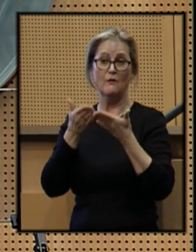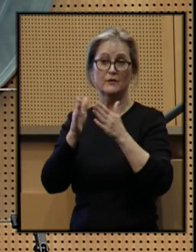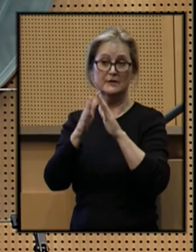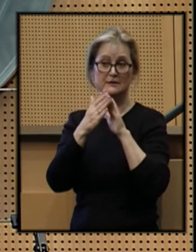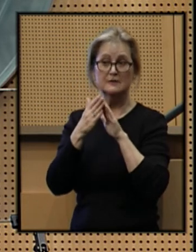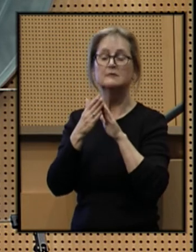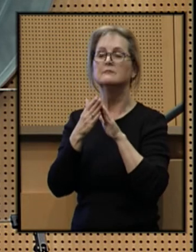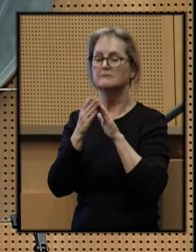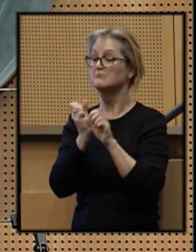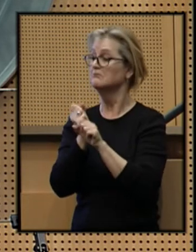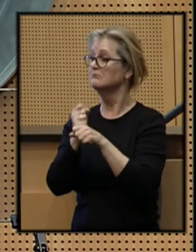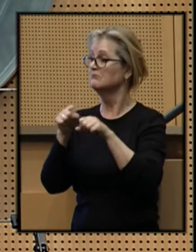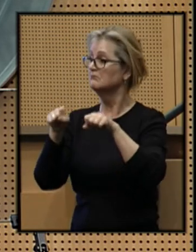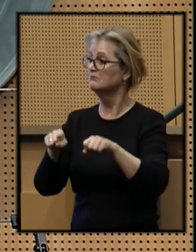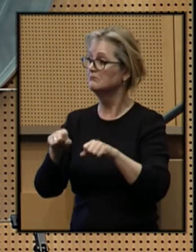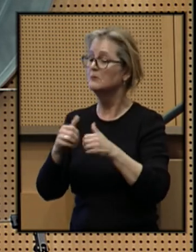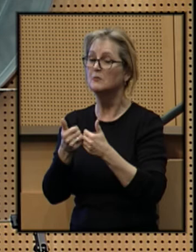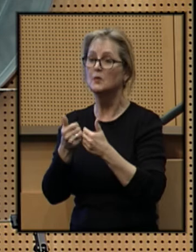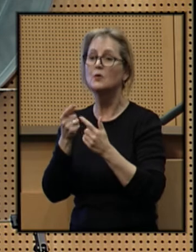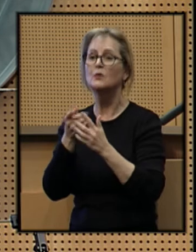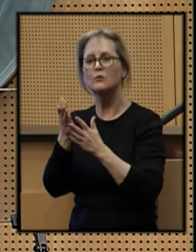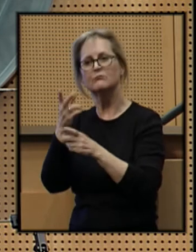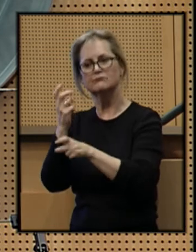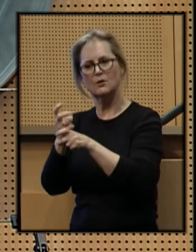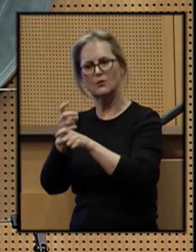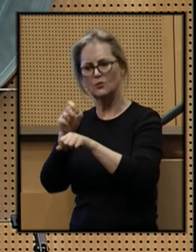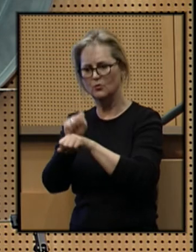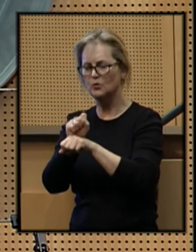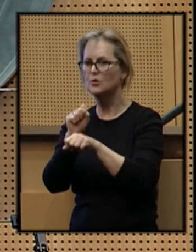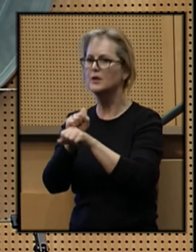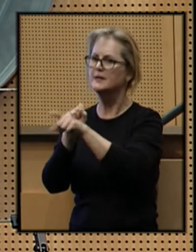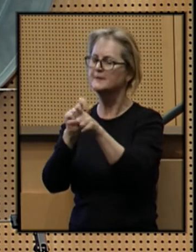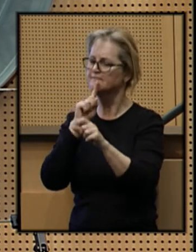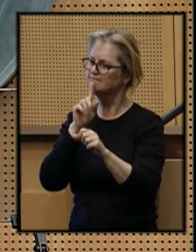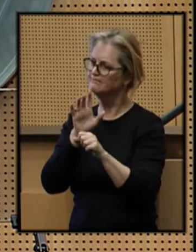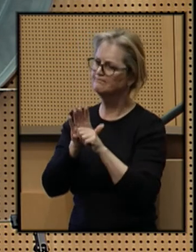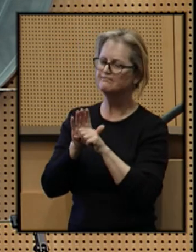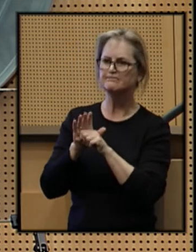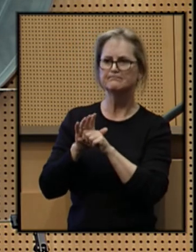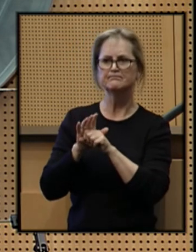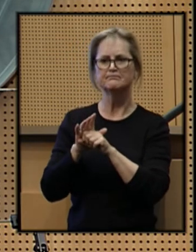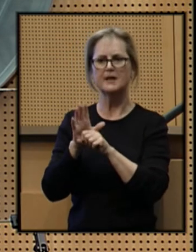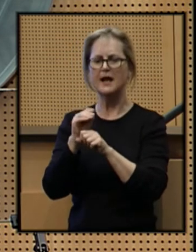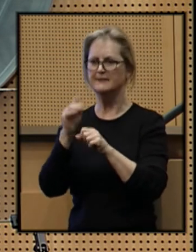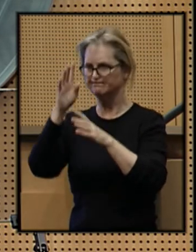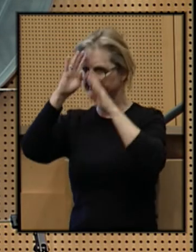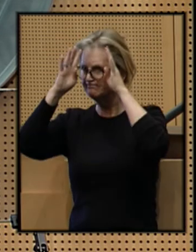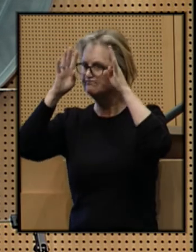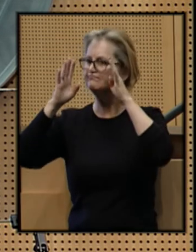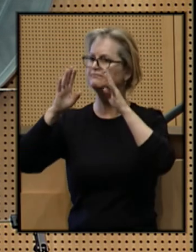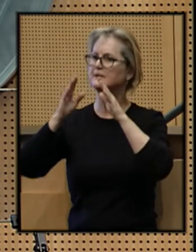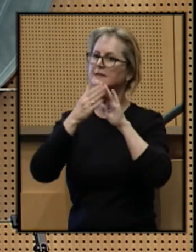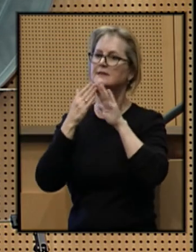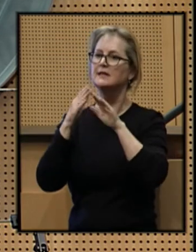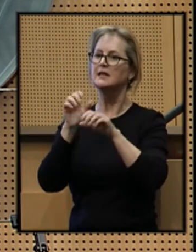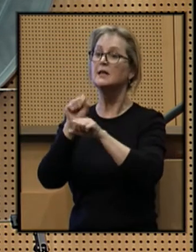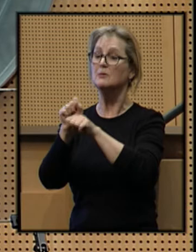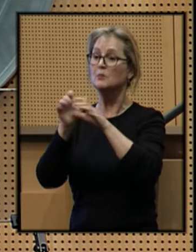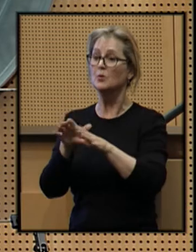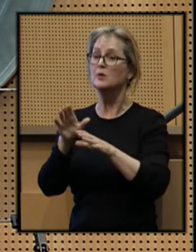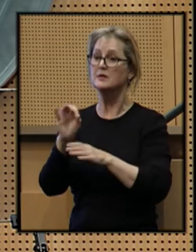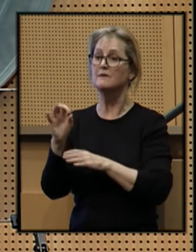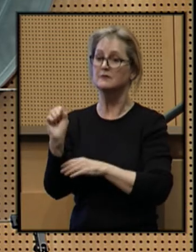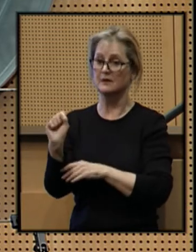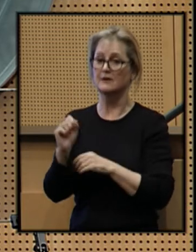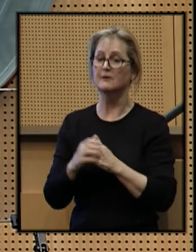are made possible by the hardworking, the dedicated, and the innovative city employees of